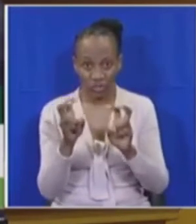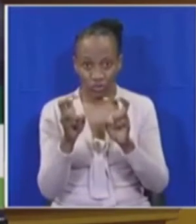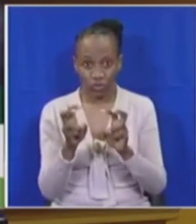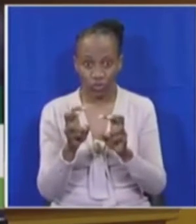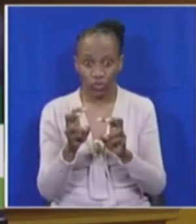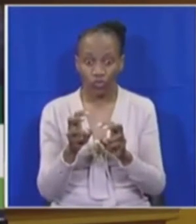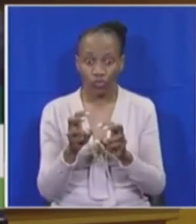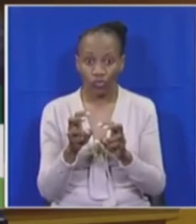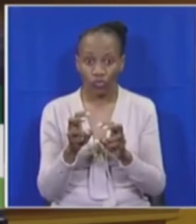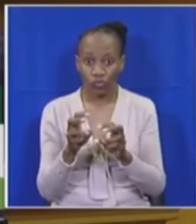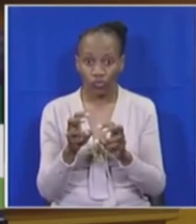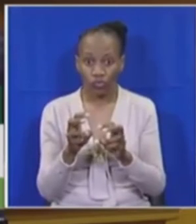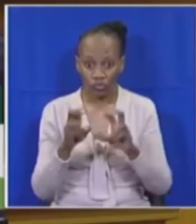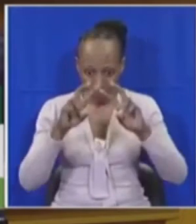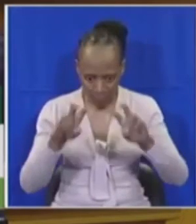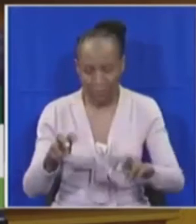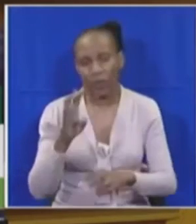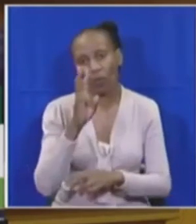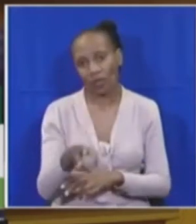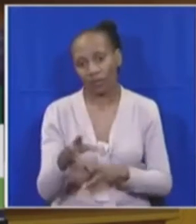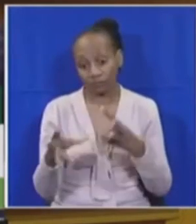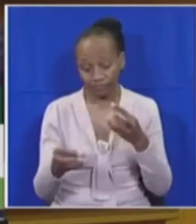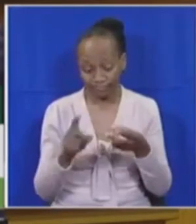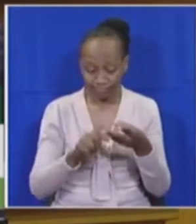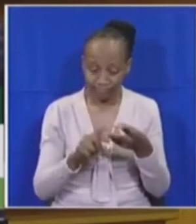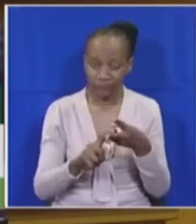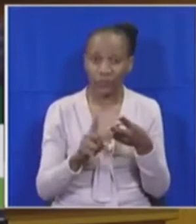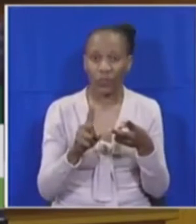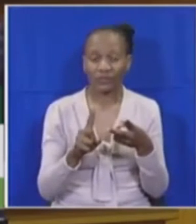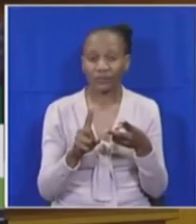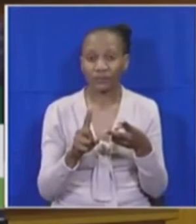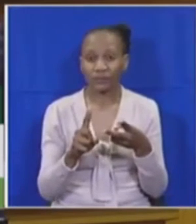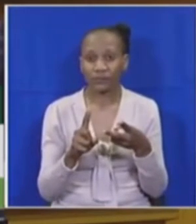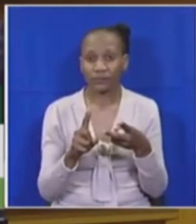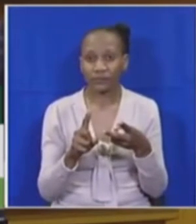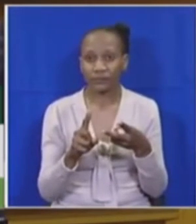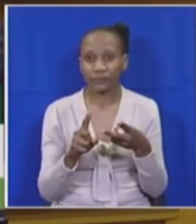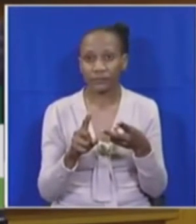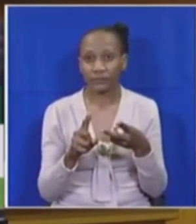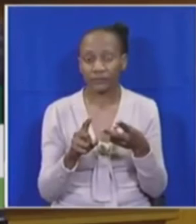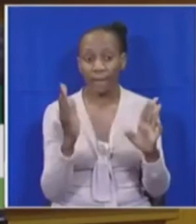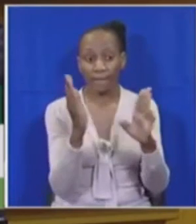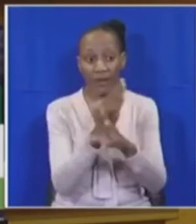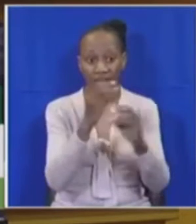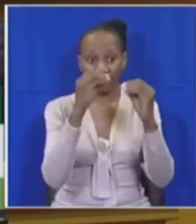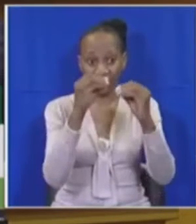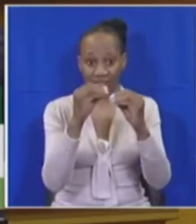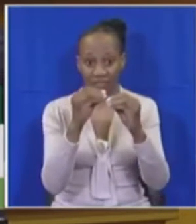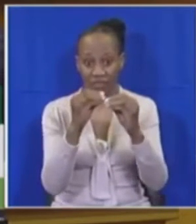collusion in the private sector